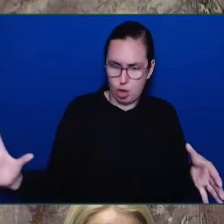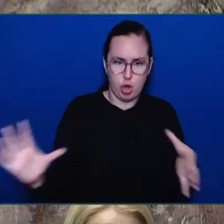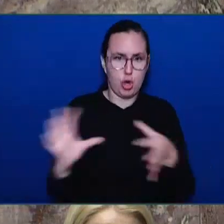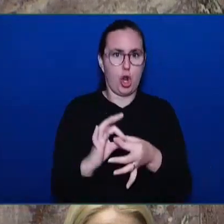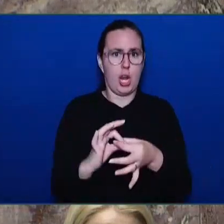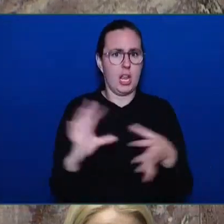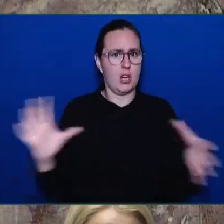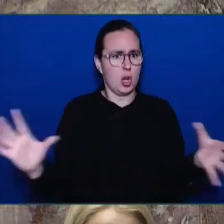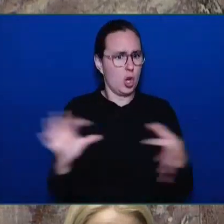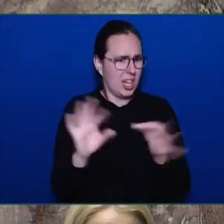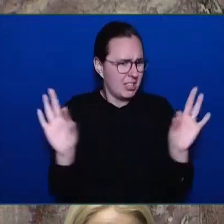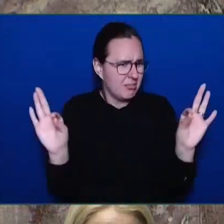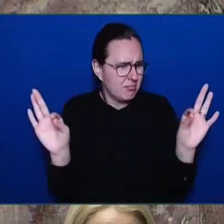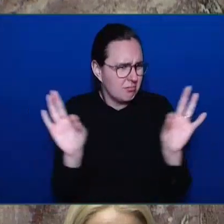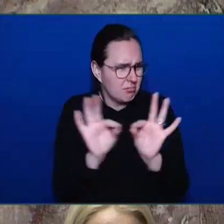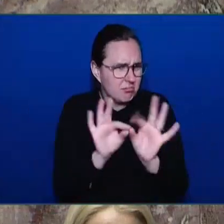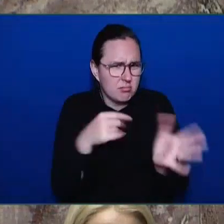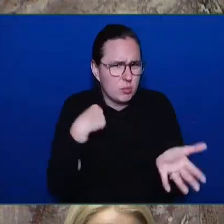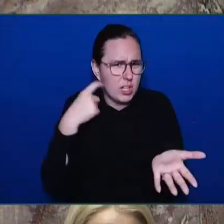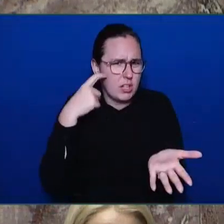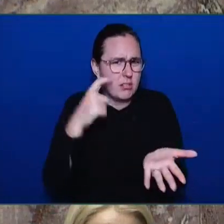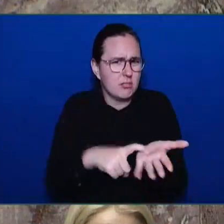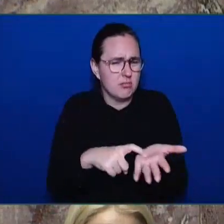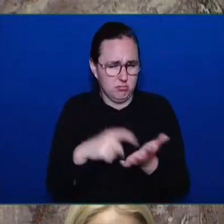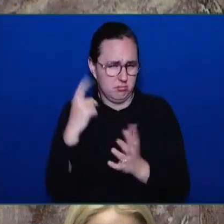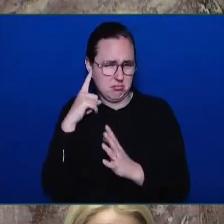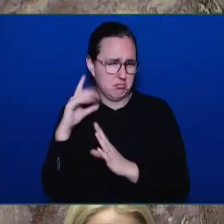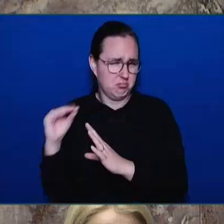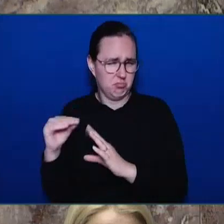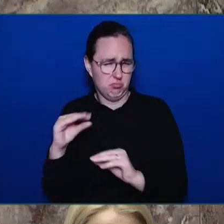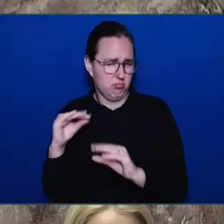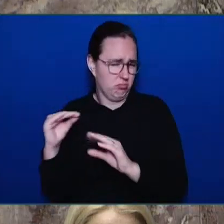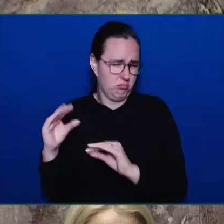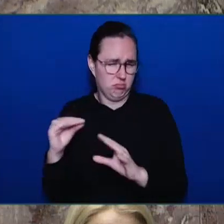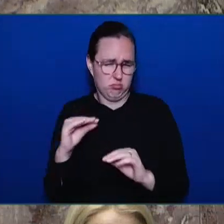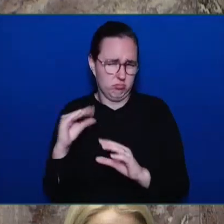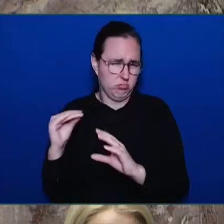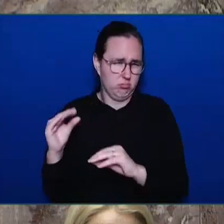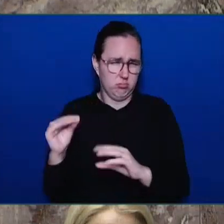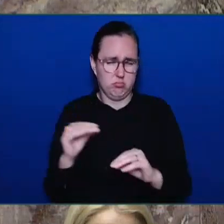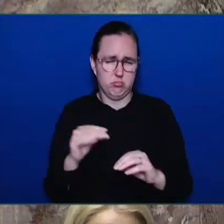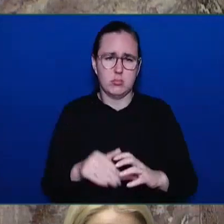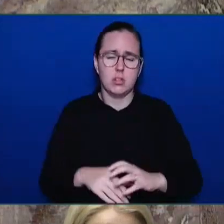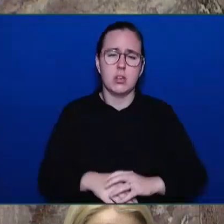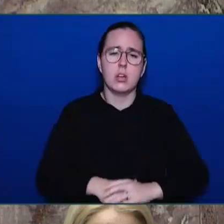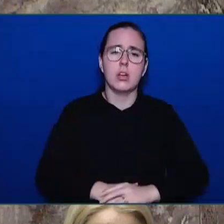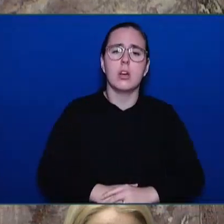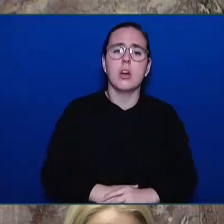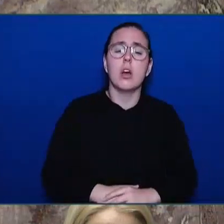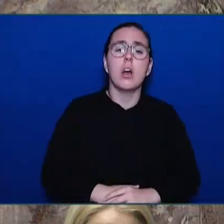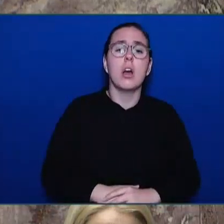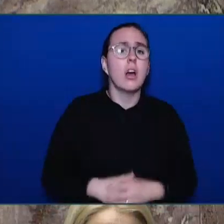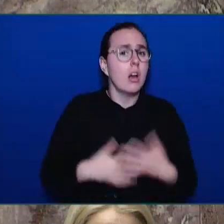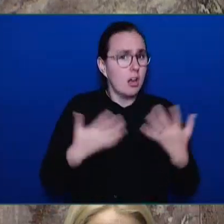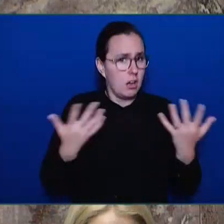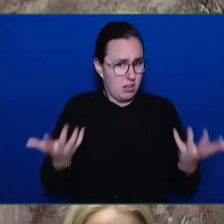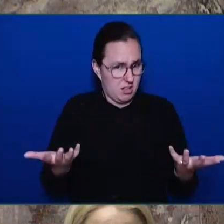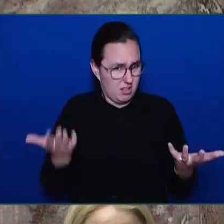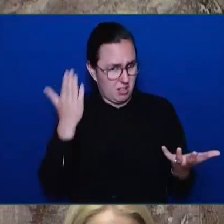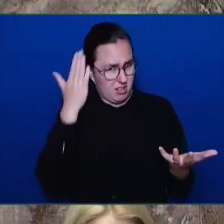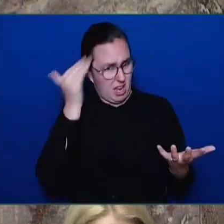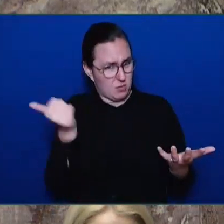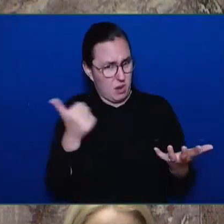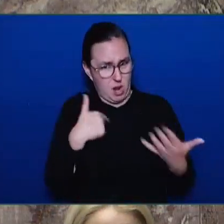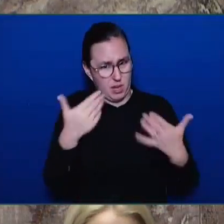Please continue. That is why we have opened, last year alone, 105 treatment